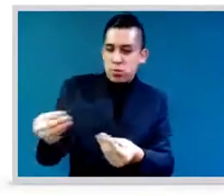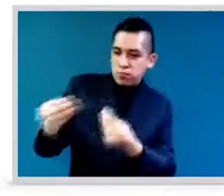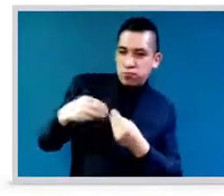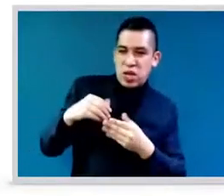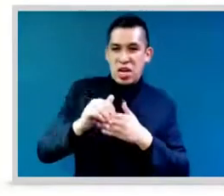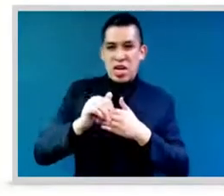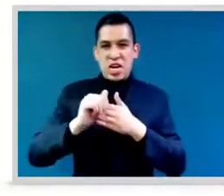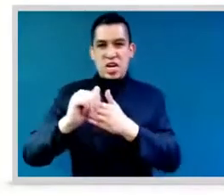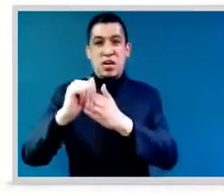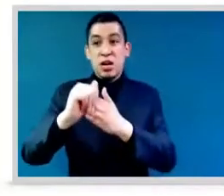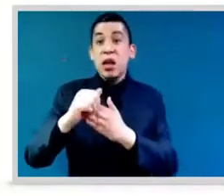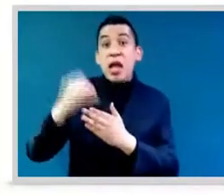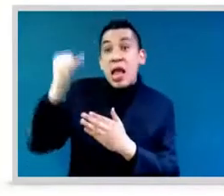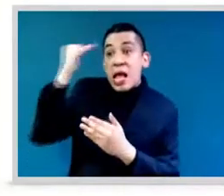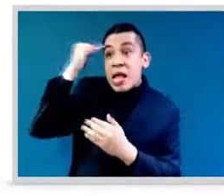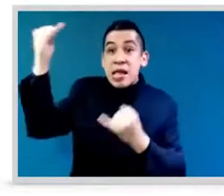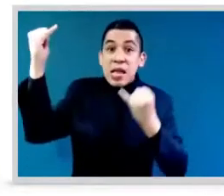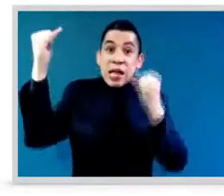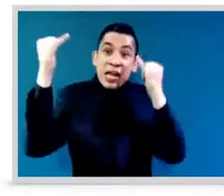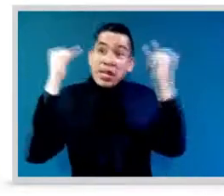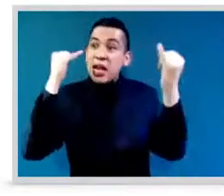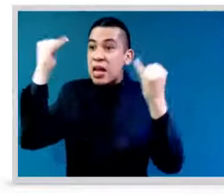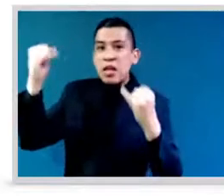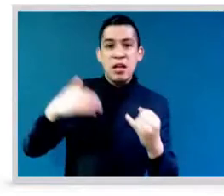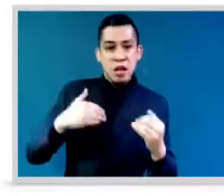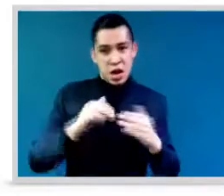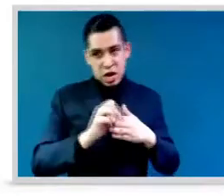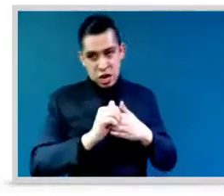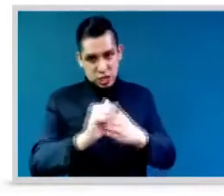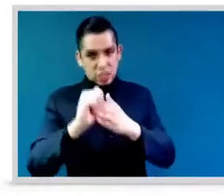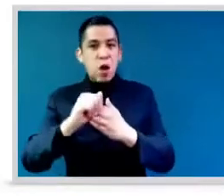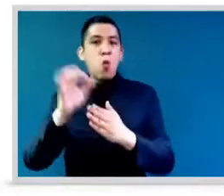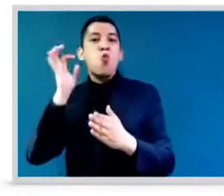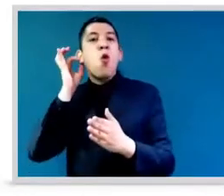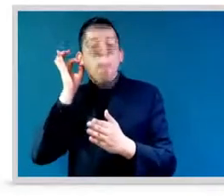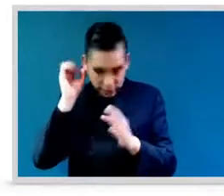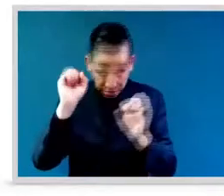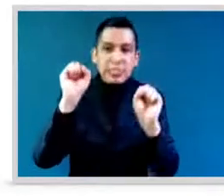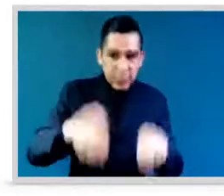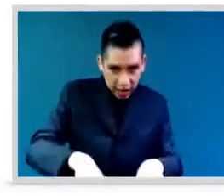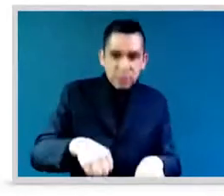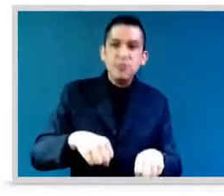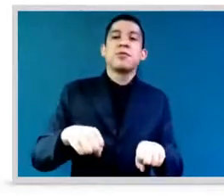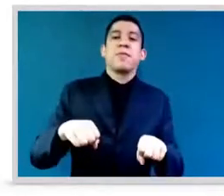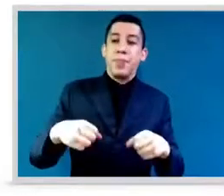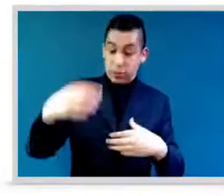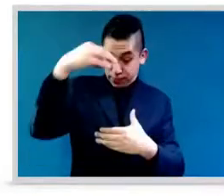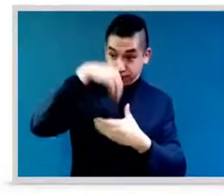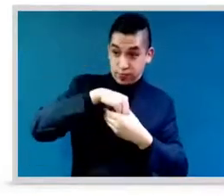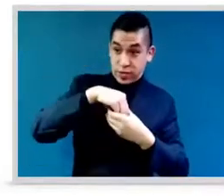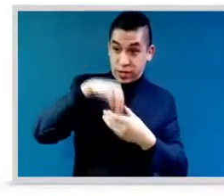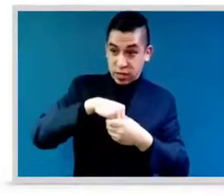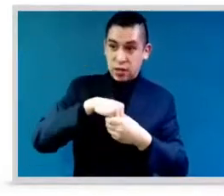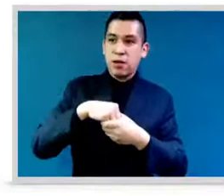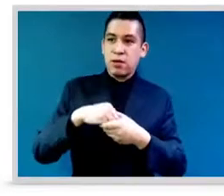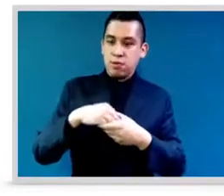and intersectional forms of leadership for all members of society. This is so important. Thank you. Thank you so